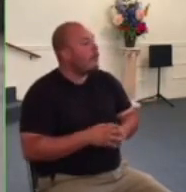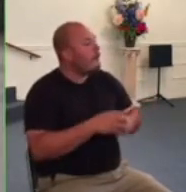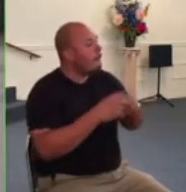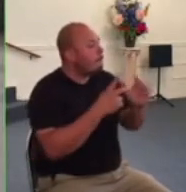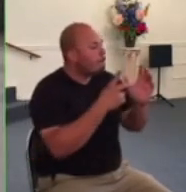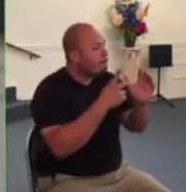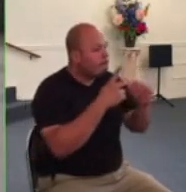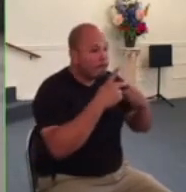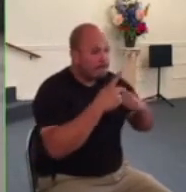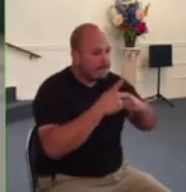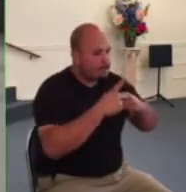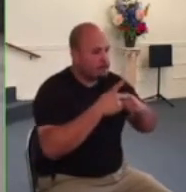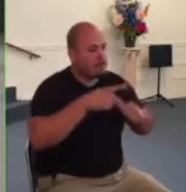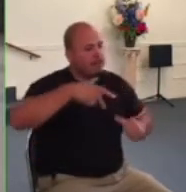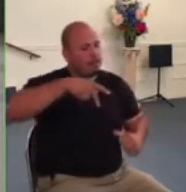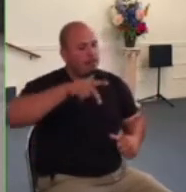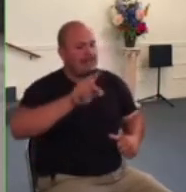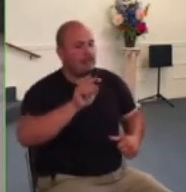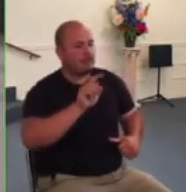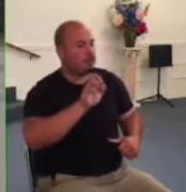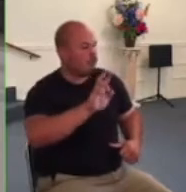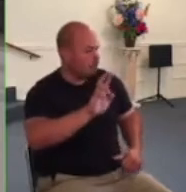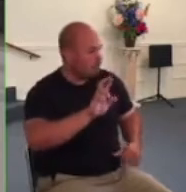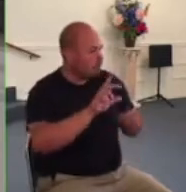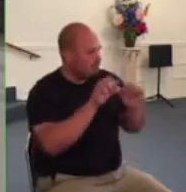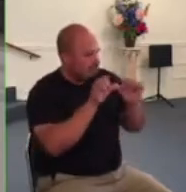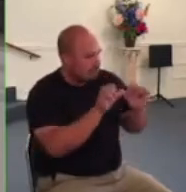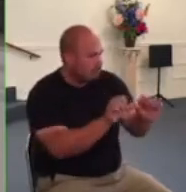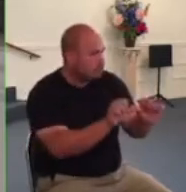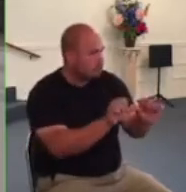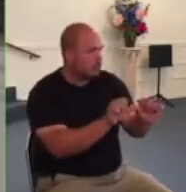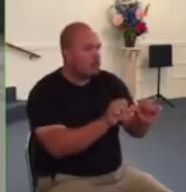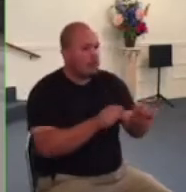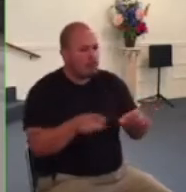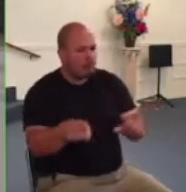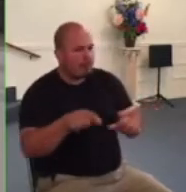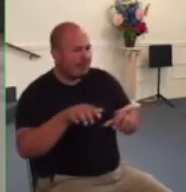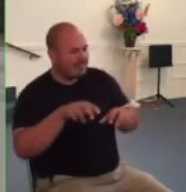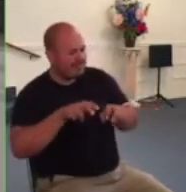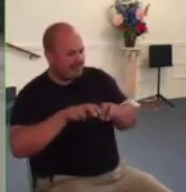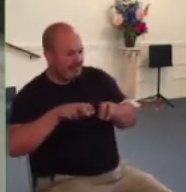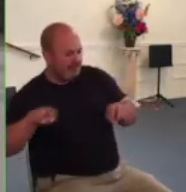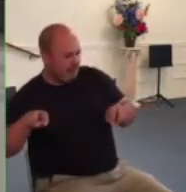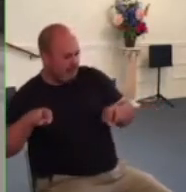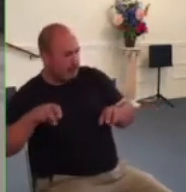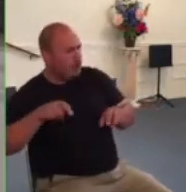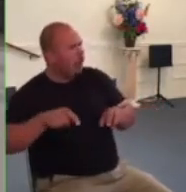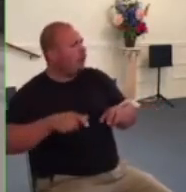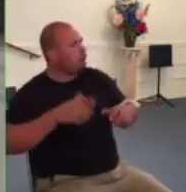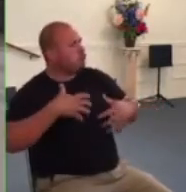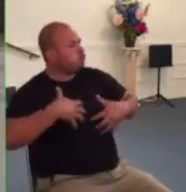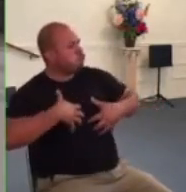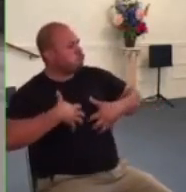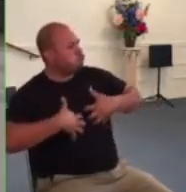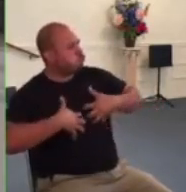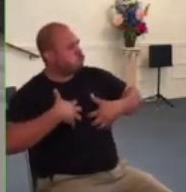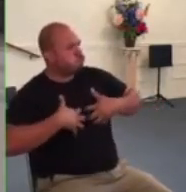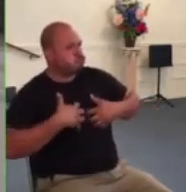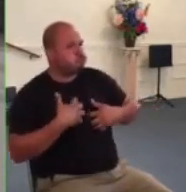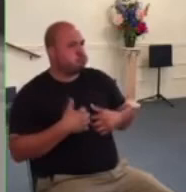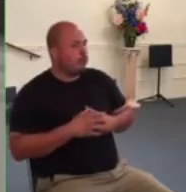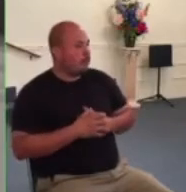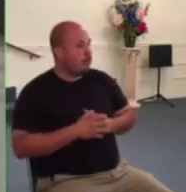talking about jesus the council is enraged and wants to execute the apostles but a wise teacher named gamaliel